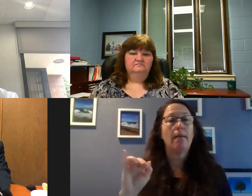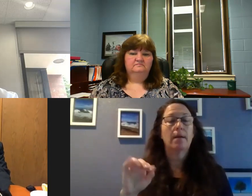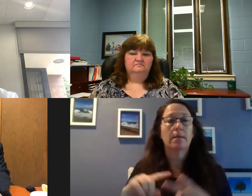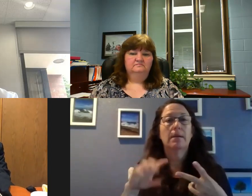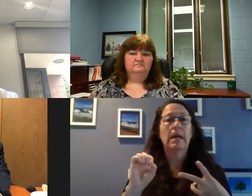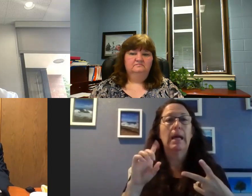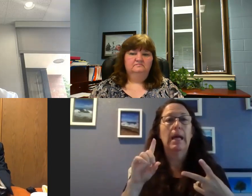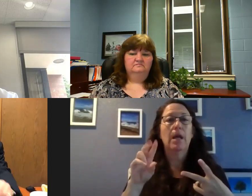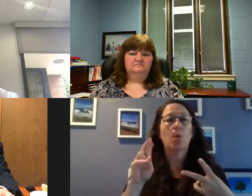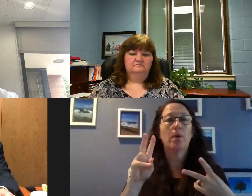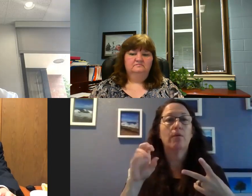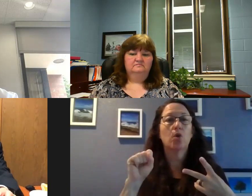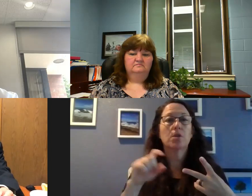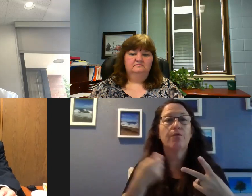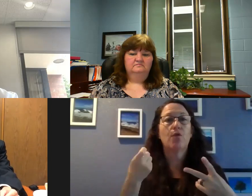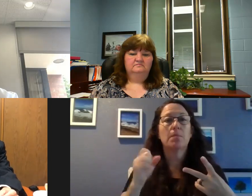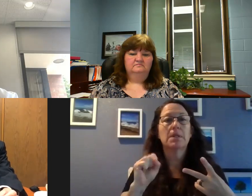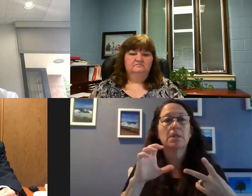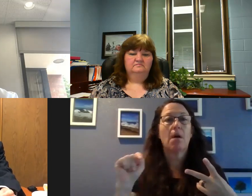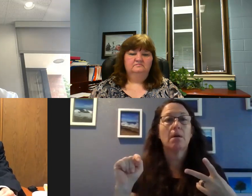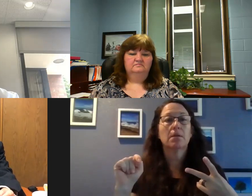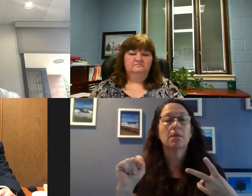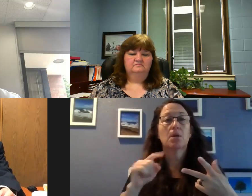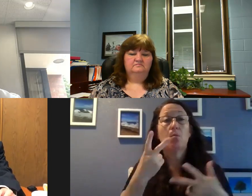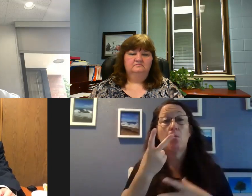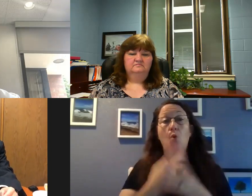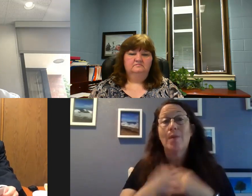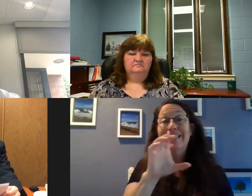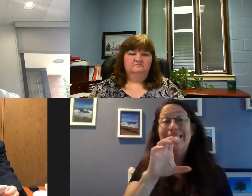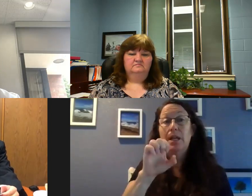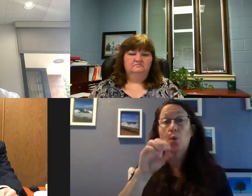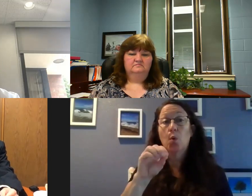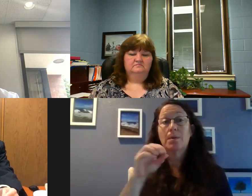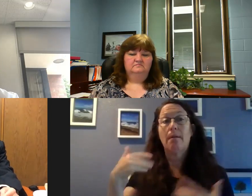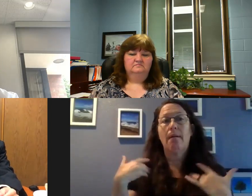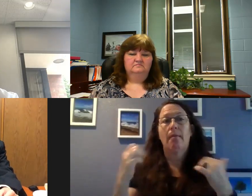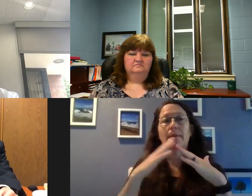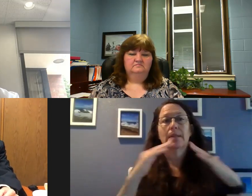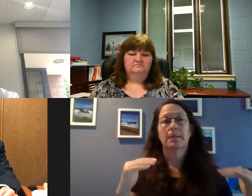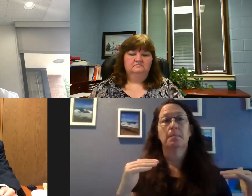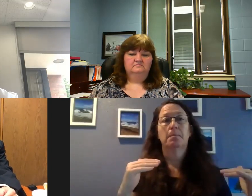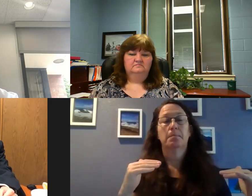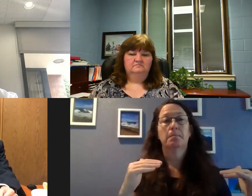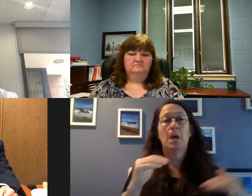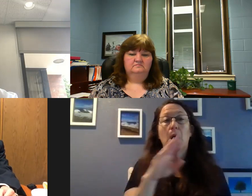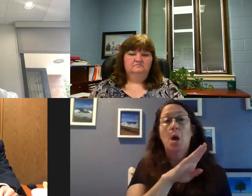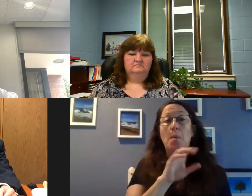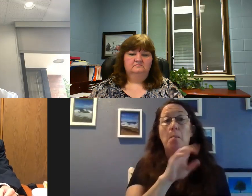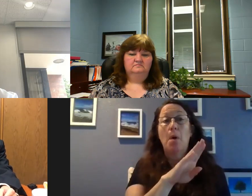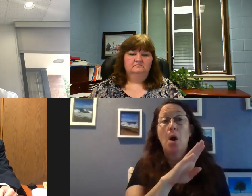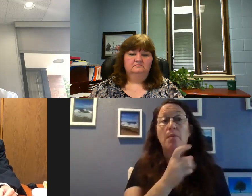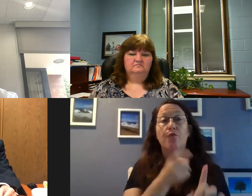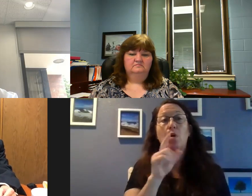County Health Department, and both CEOs of the Health Systems, Bob Erickson of Trinity